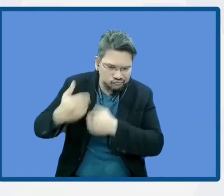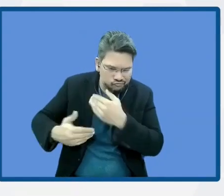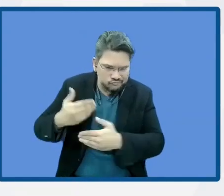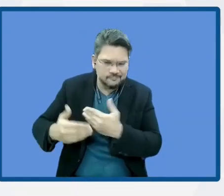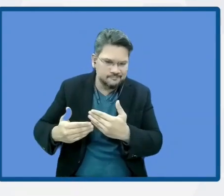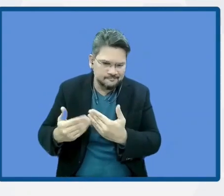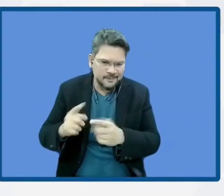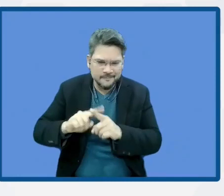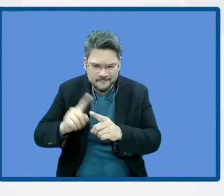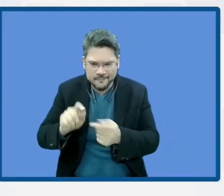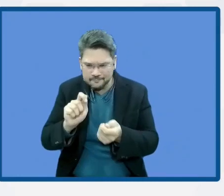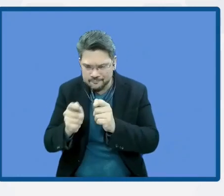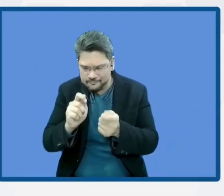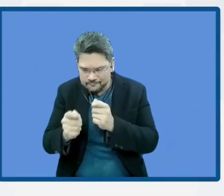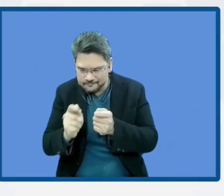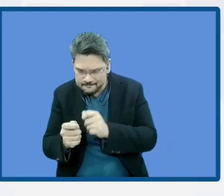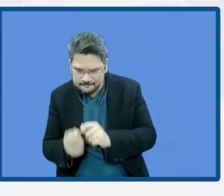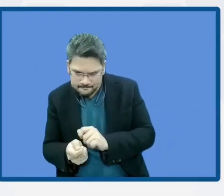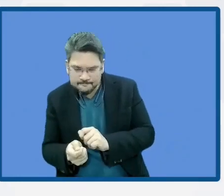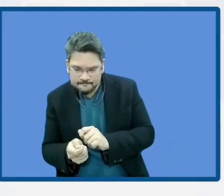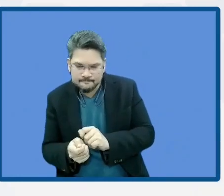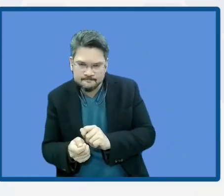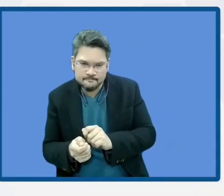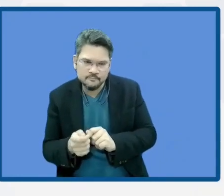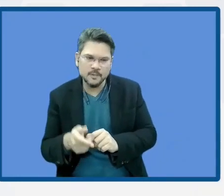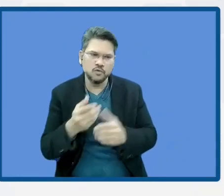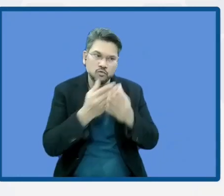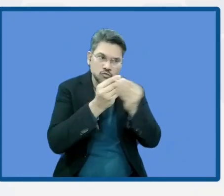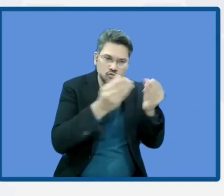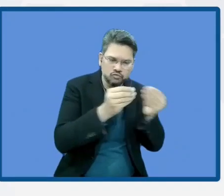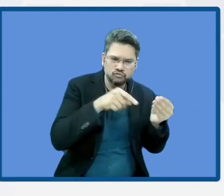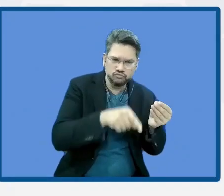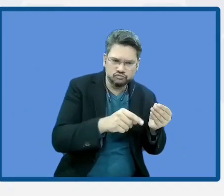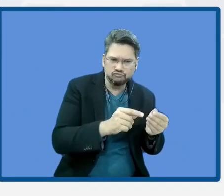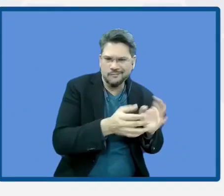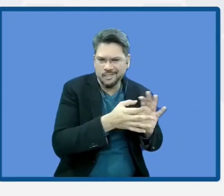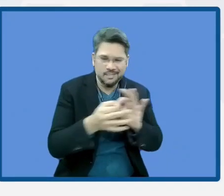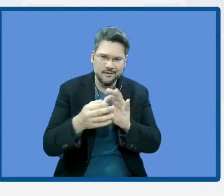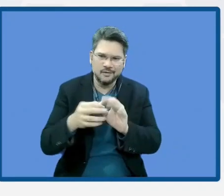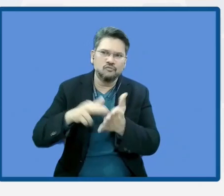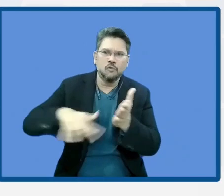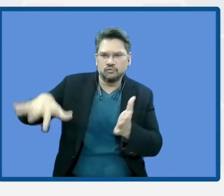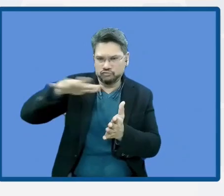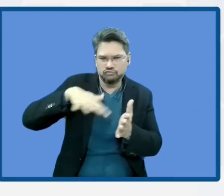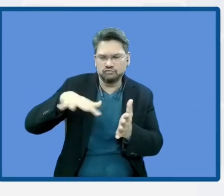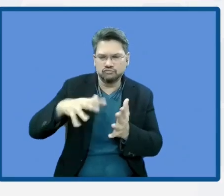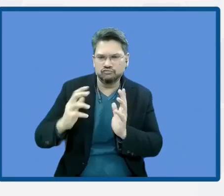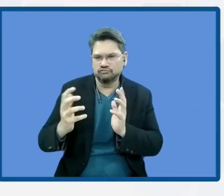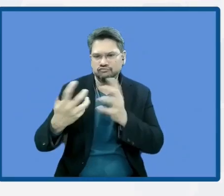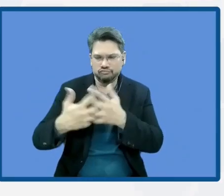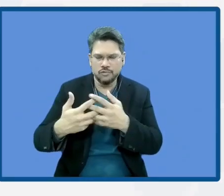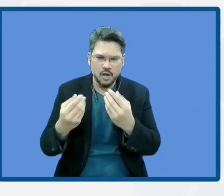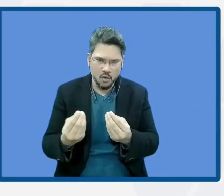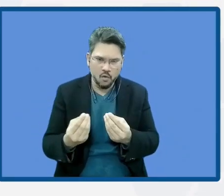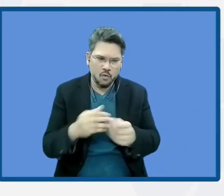given at nature. So it will be from the local level and then maybe we can have